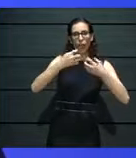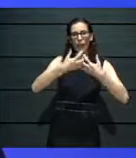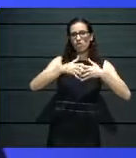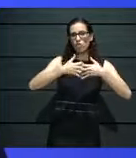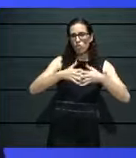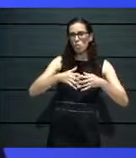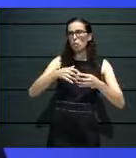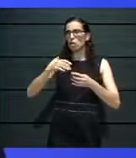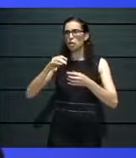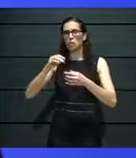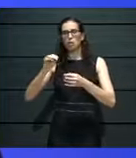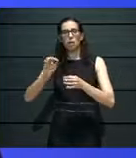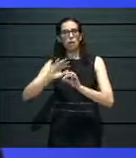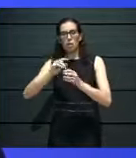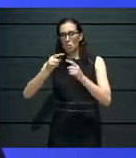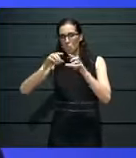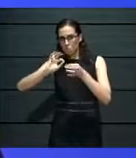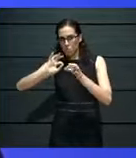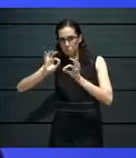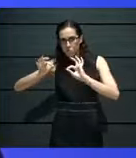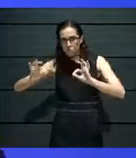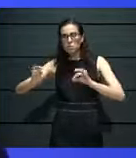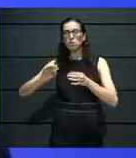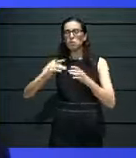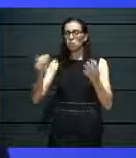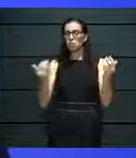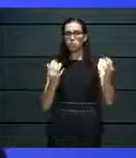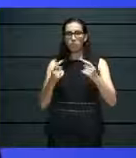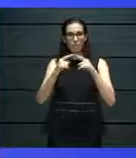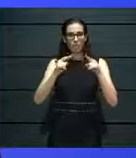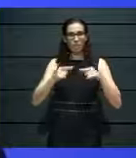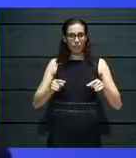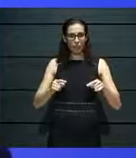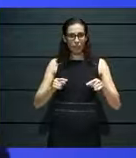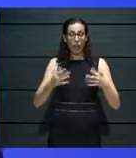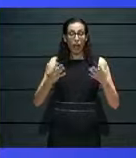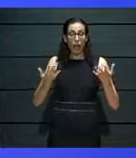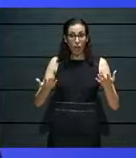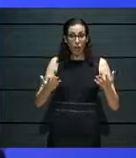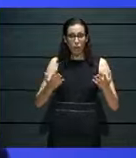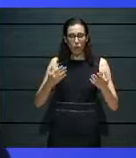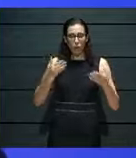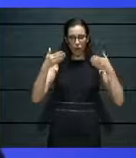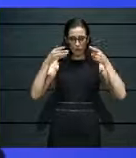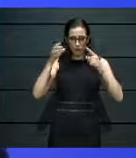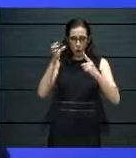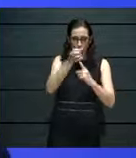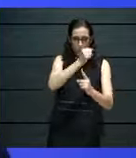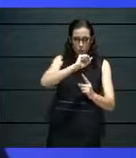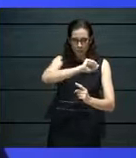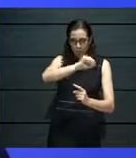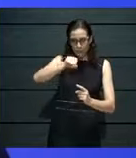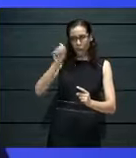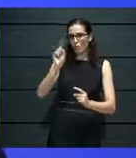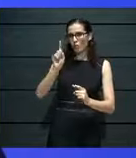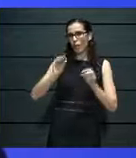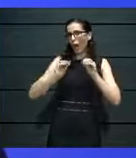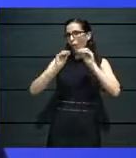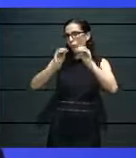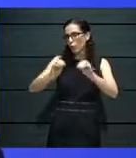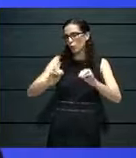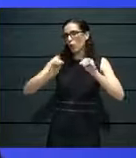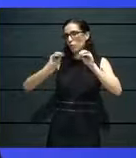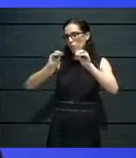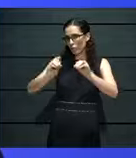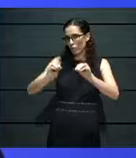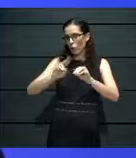alternative spaces in Malta. Basically, our objectives are a bit educational and on innovation. So we used to